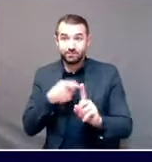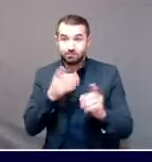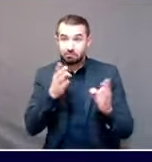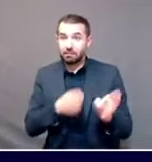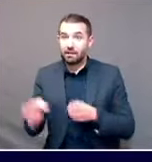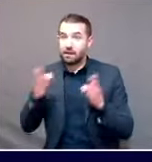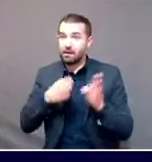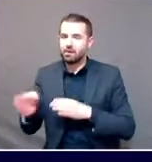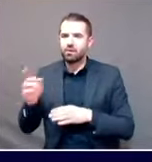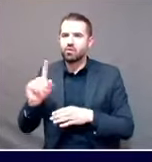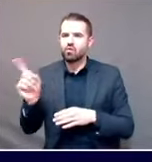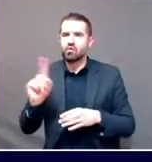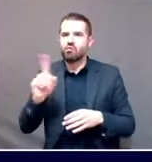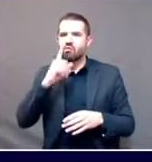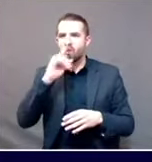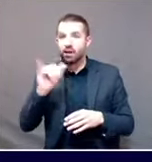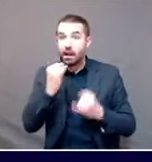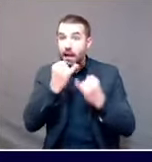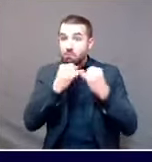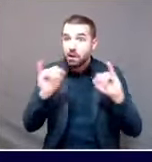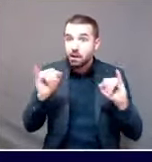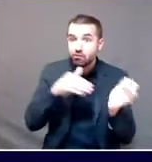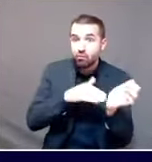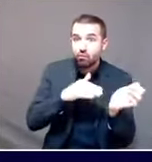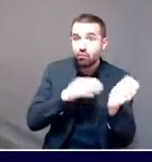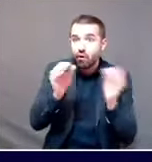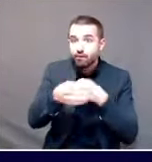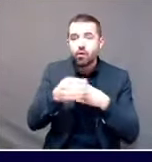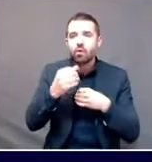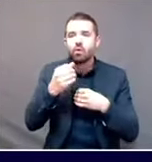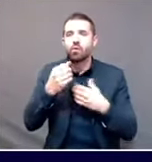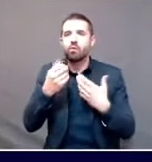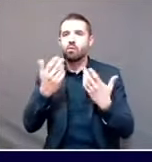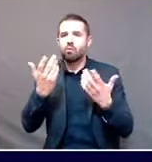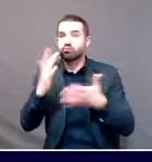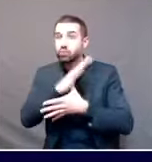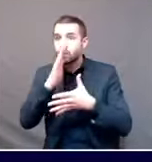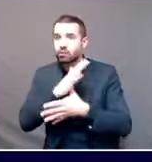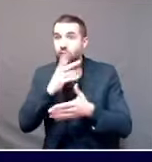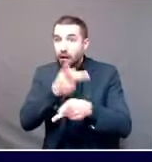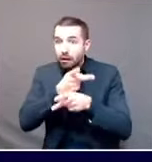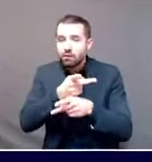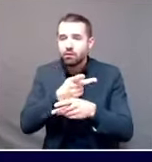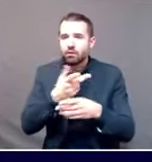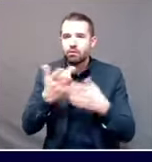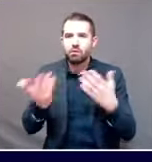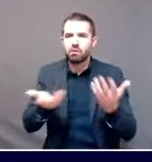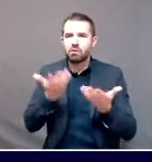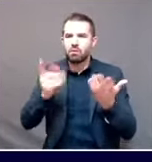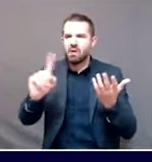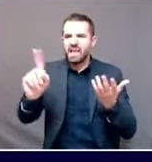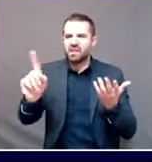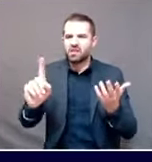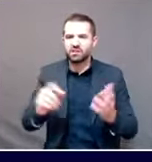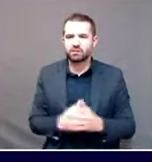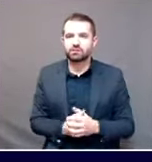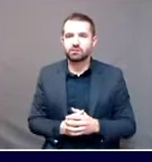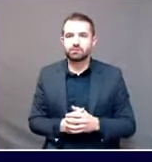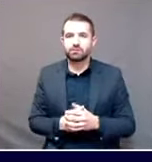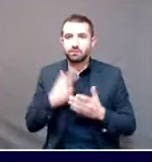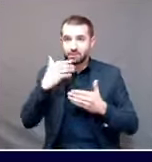first priority group or does that mostly apply to healthcare workers in hospital settings? No, Patty, they are within that phase